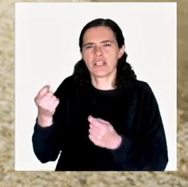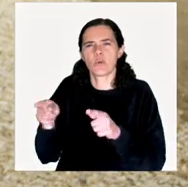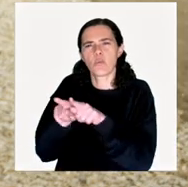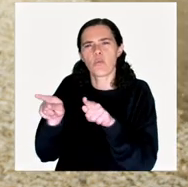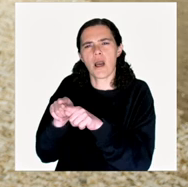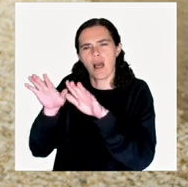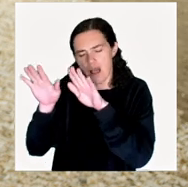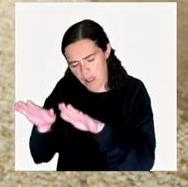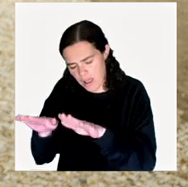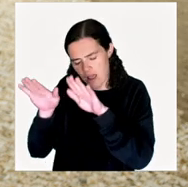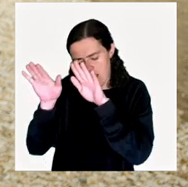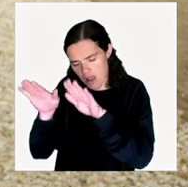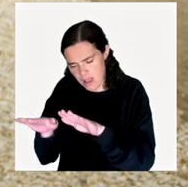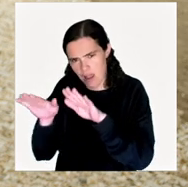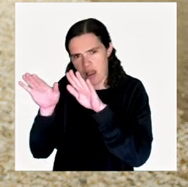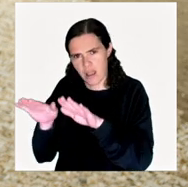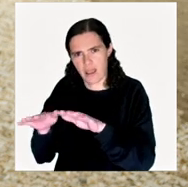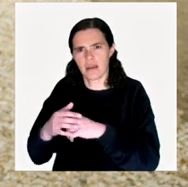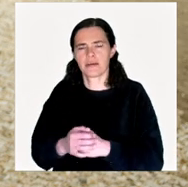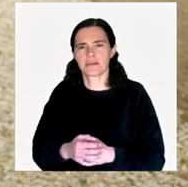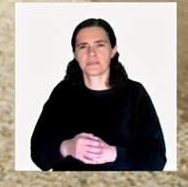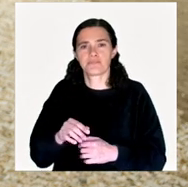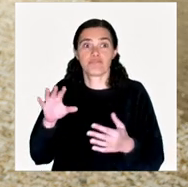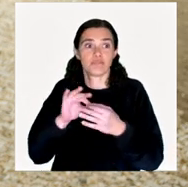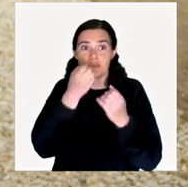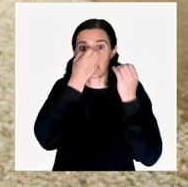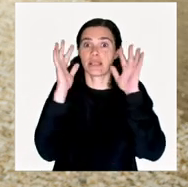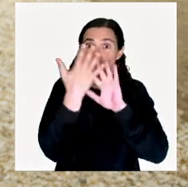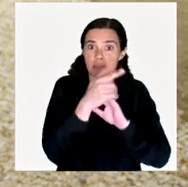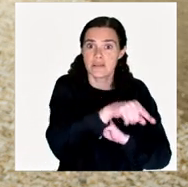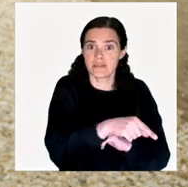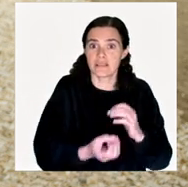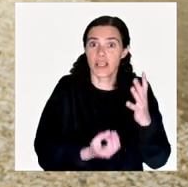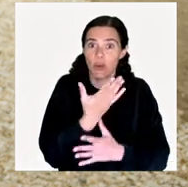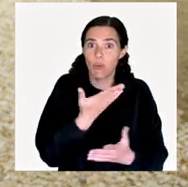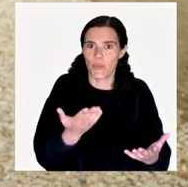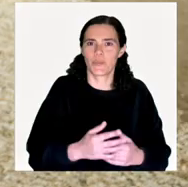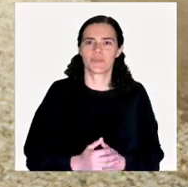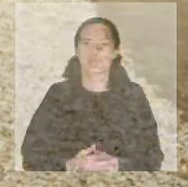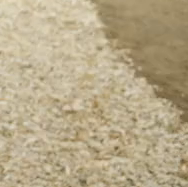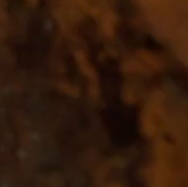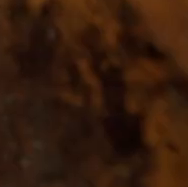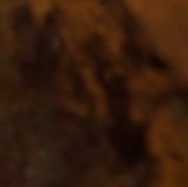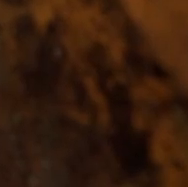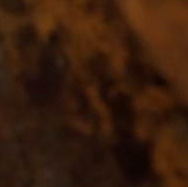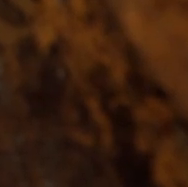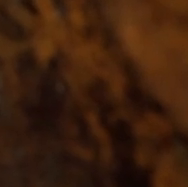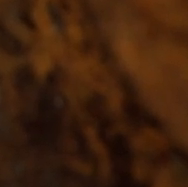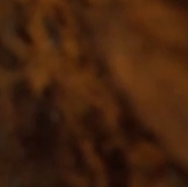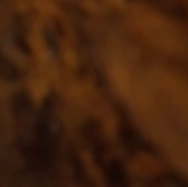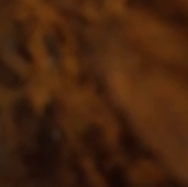for him, it's a bit of a temple. It's a temple for nature, a temple of nature. blesses nature.